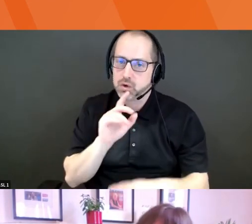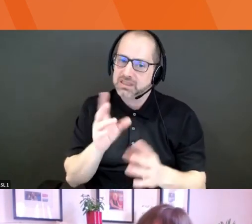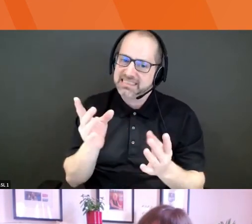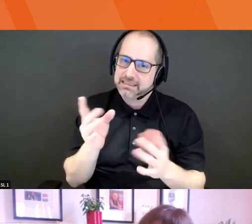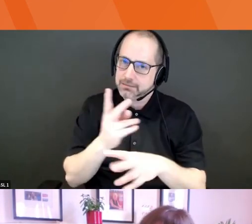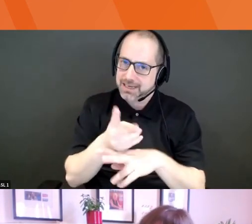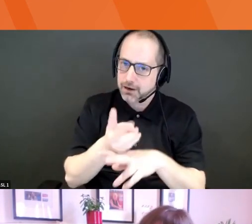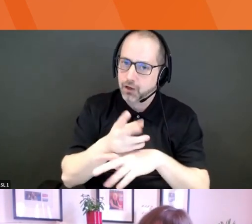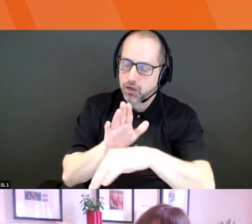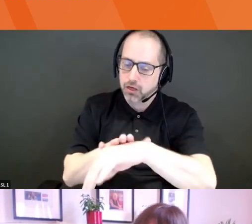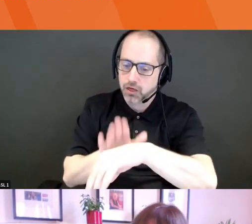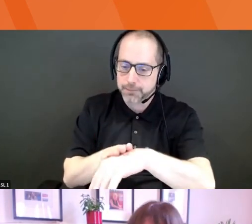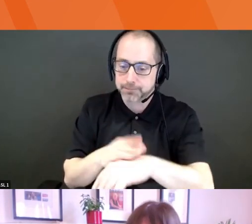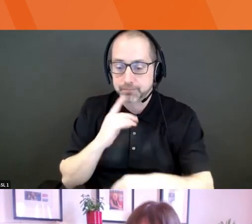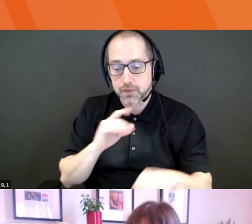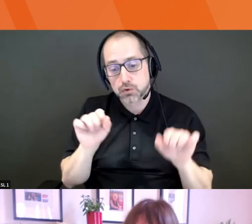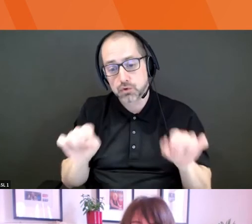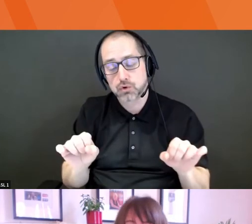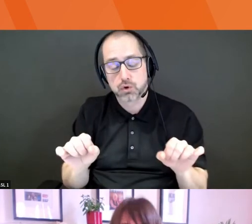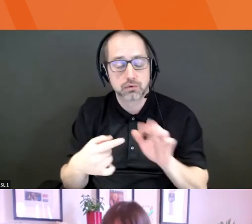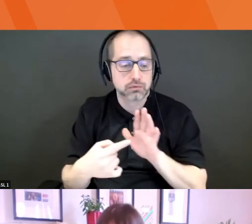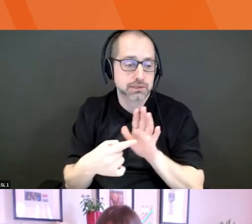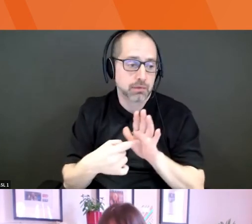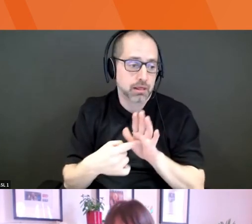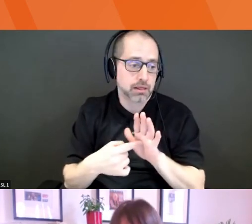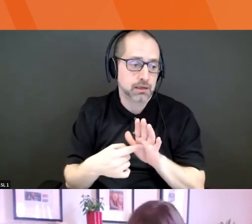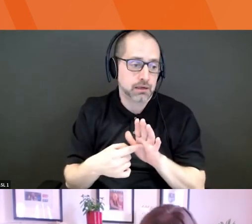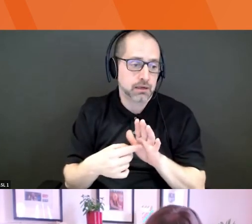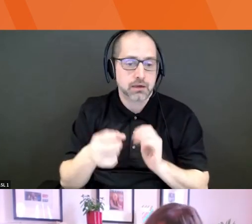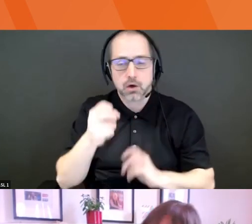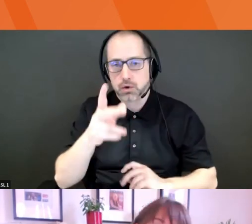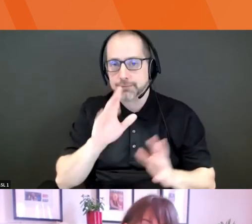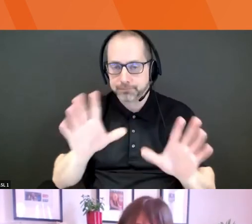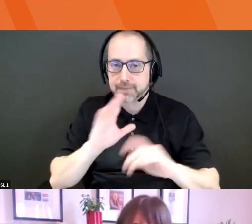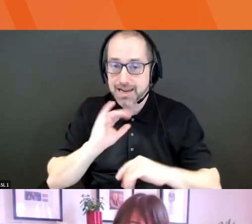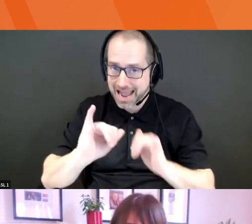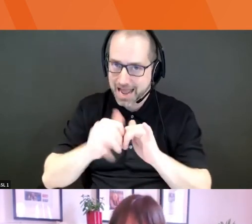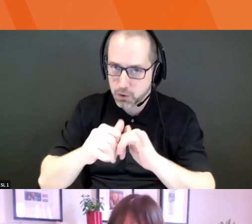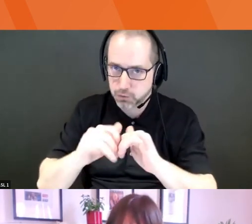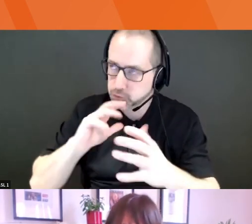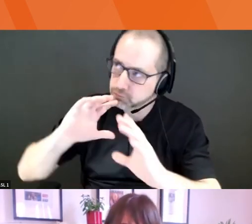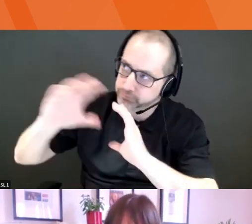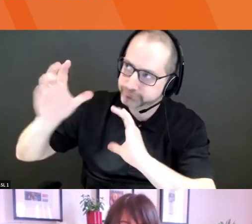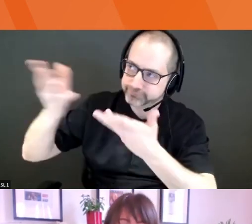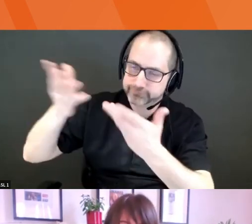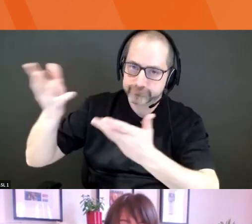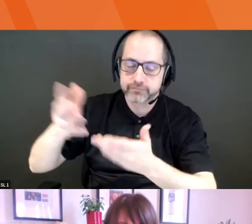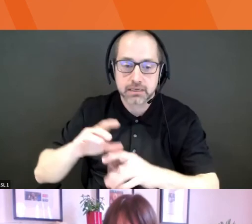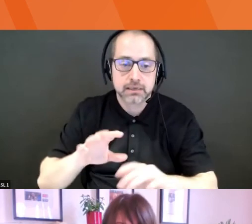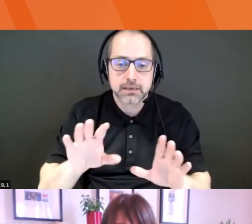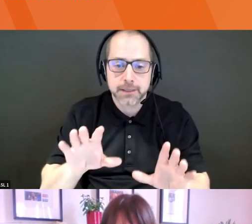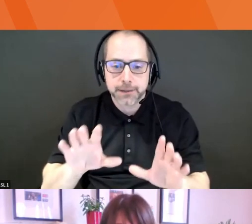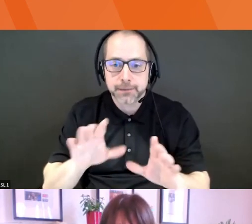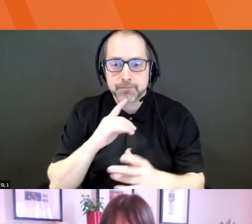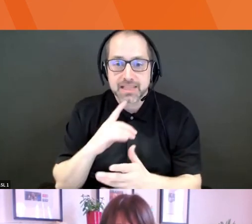what you could say is, uh, you know, this is how I would communicate it. There are a lot of, uh, you know, some of the big